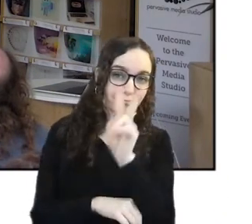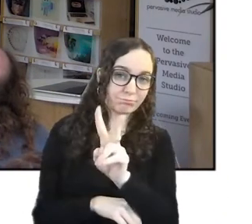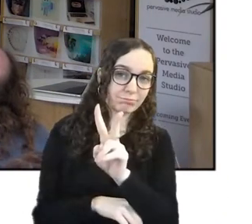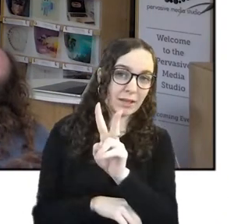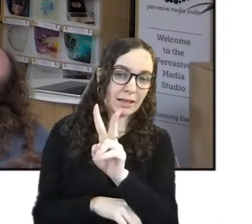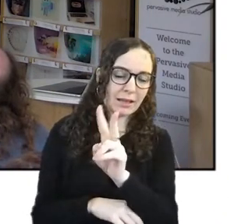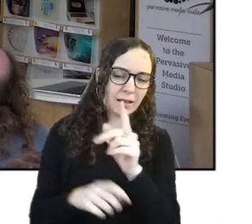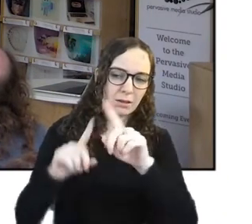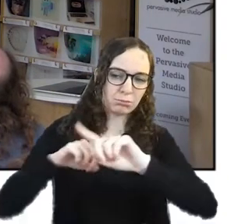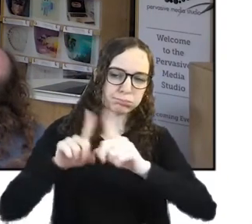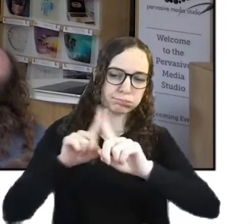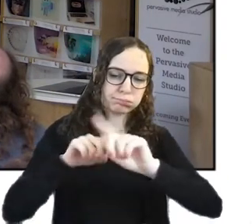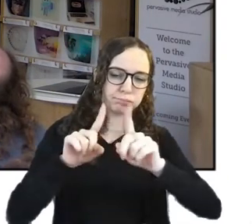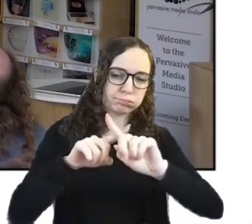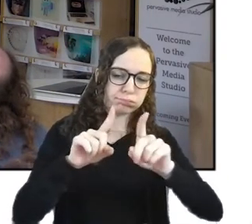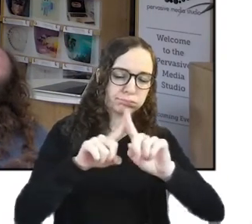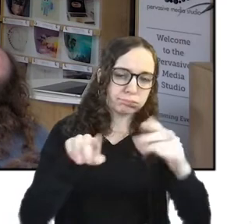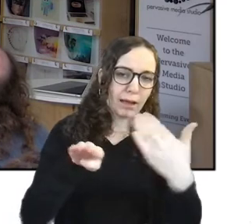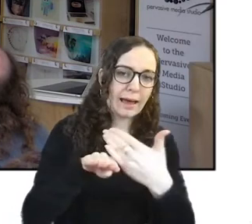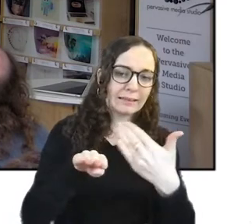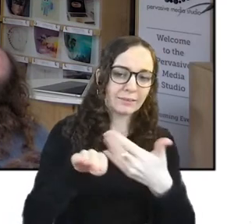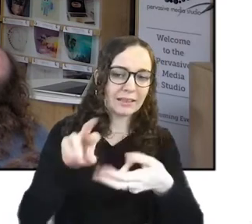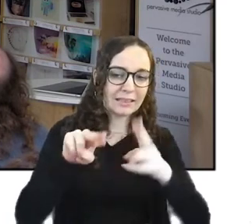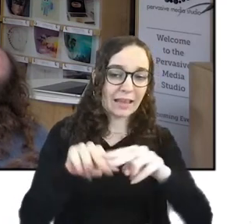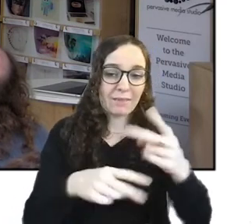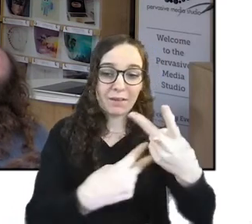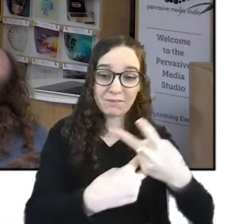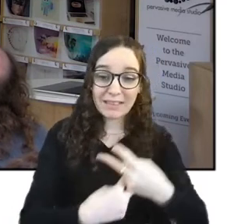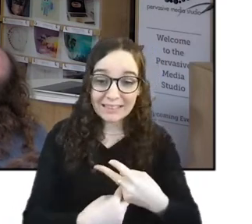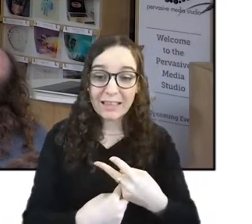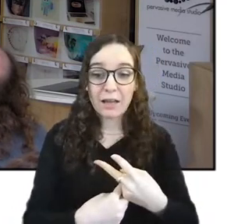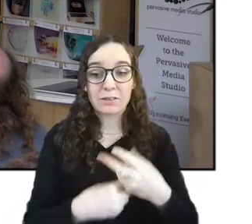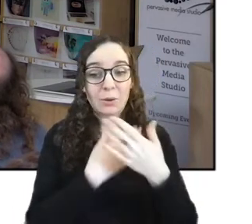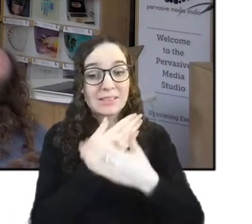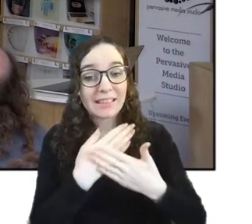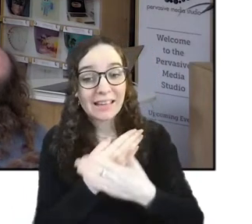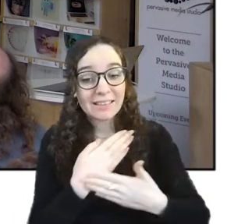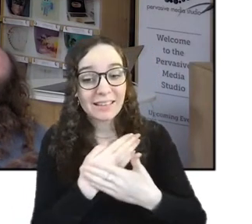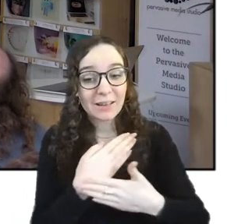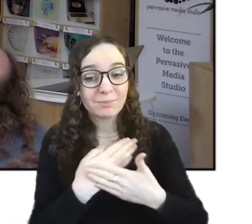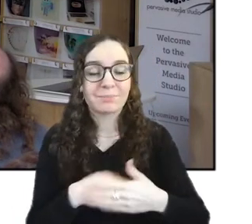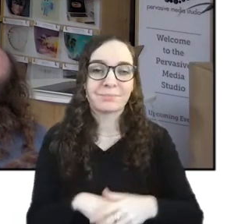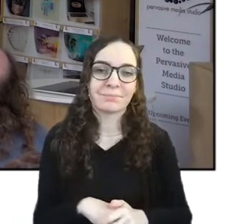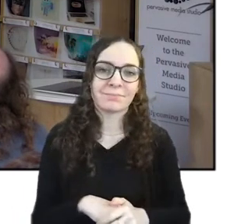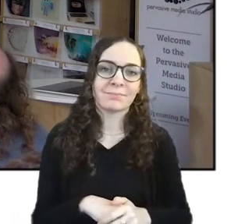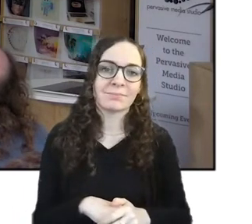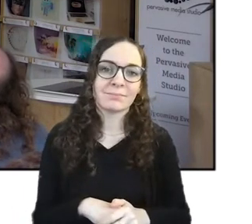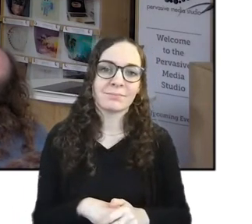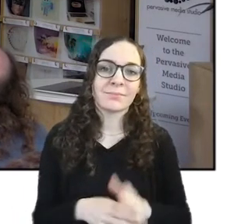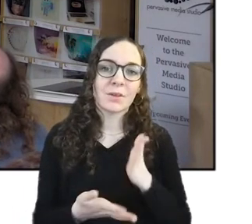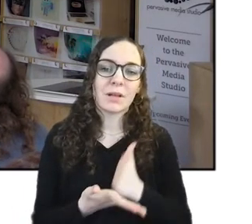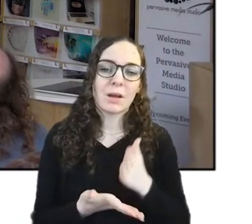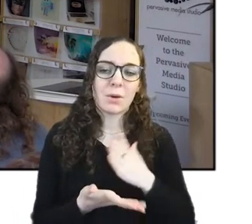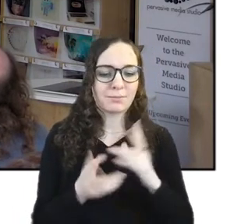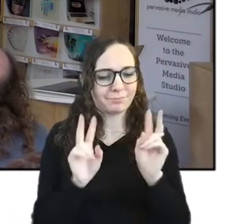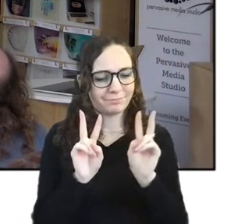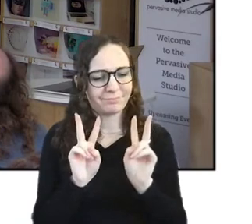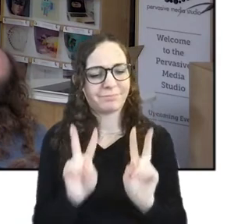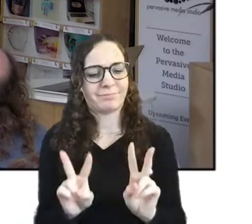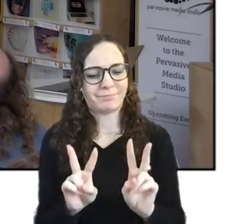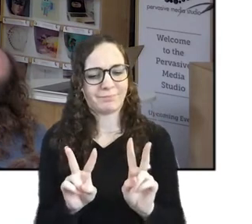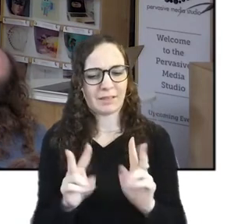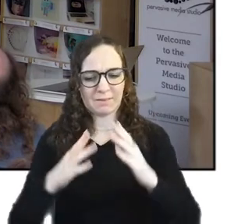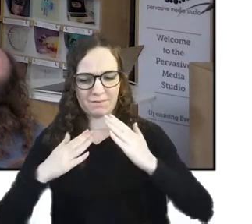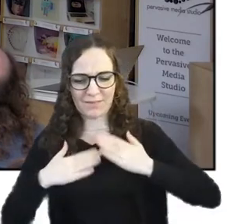experiencing if you come down on Saturday and that day is all about exploring the messy ways that we live between these physical